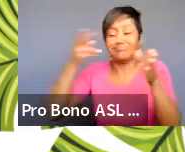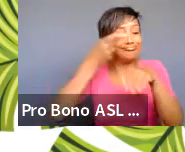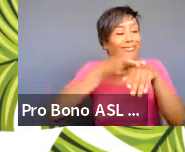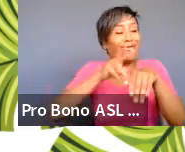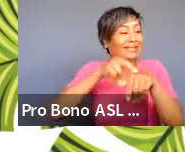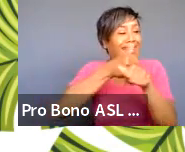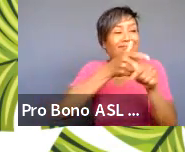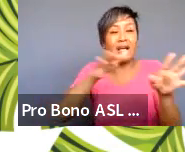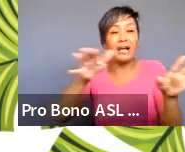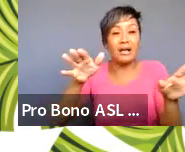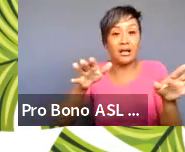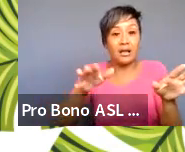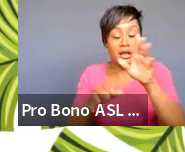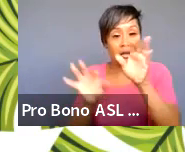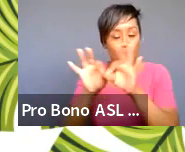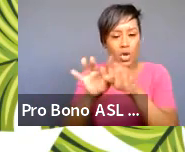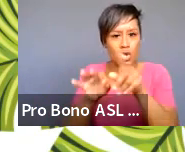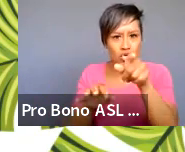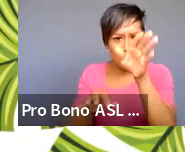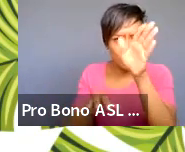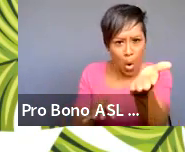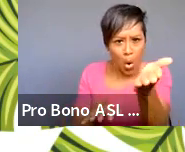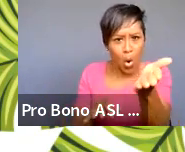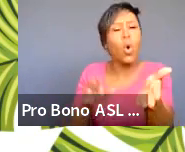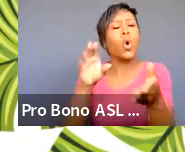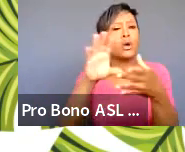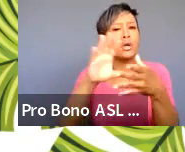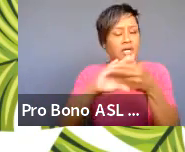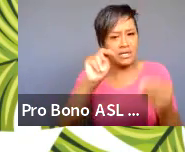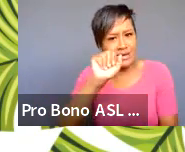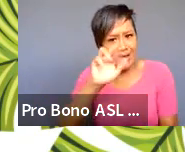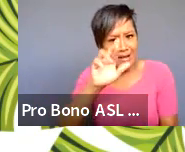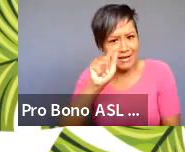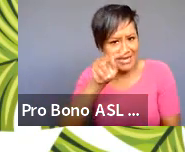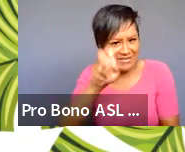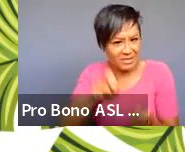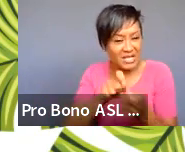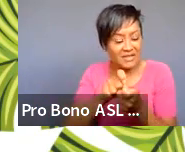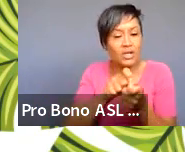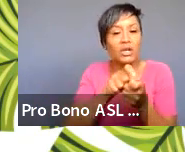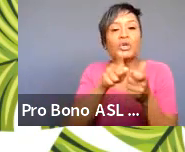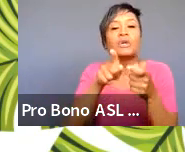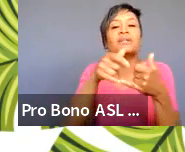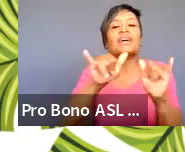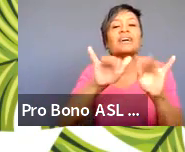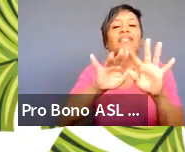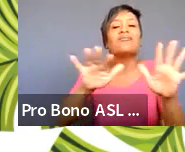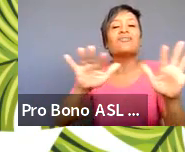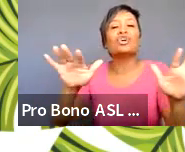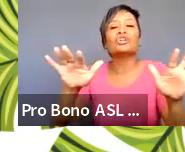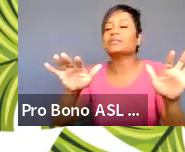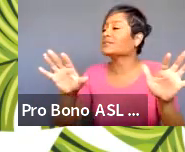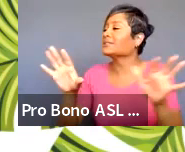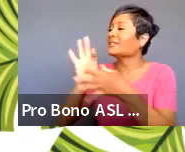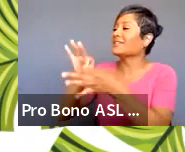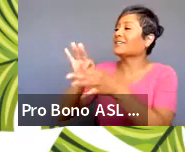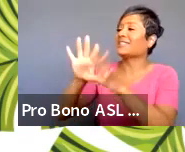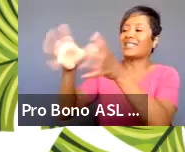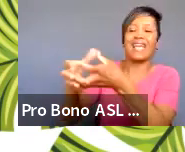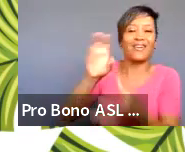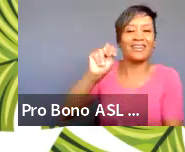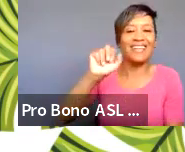long as your narrative is specific you will still be diverse within that category